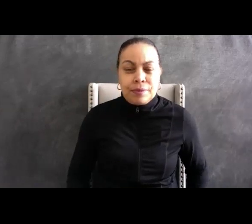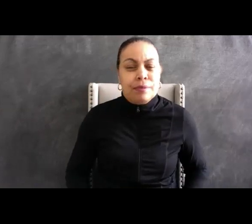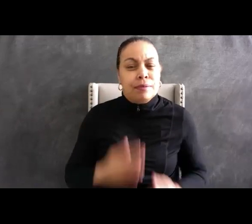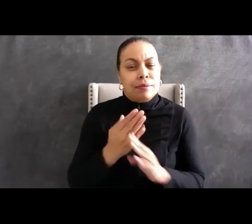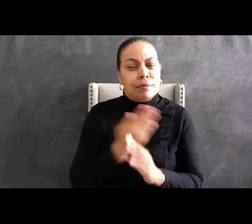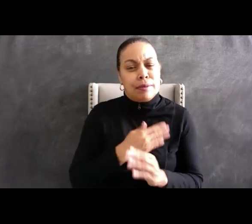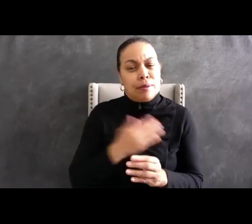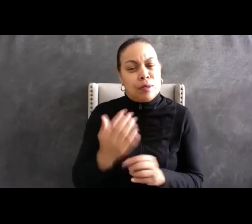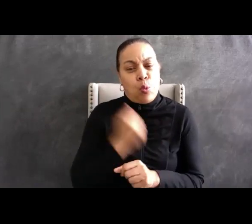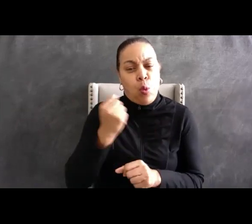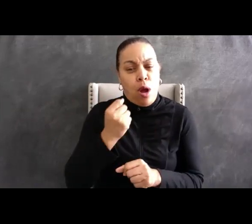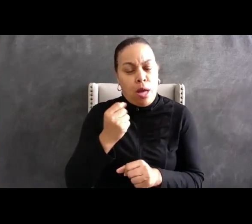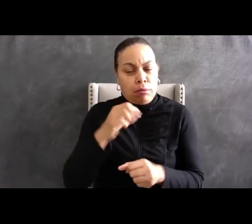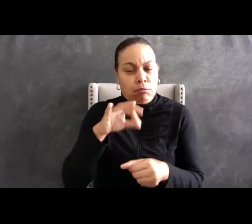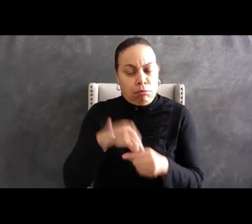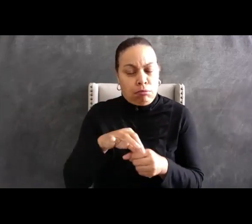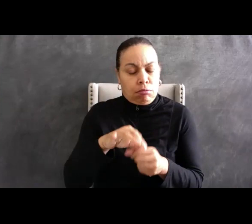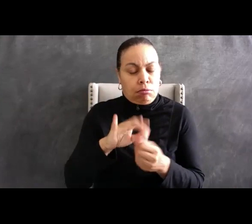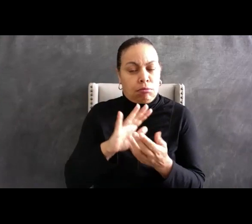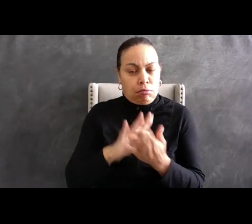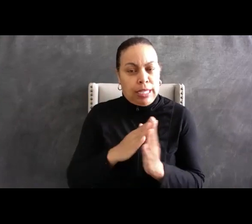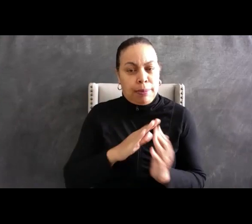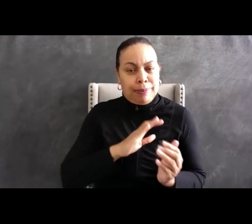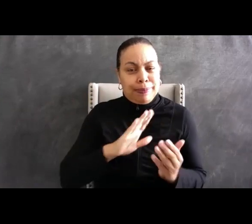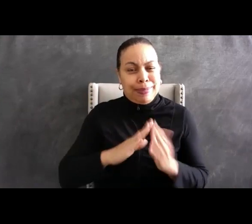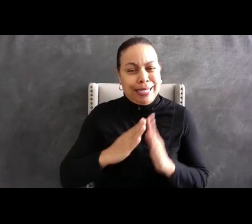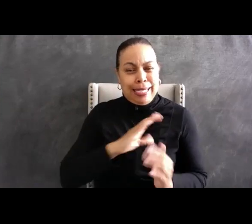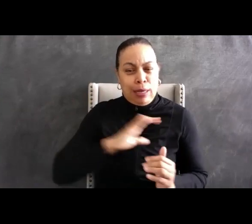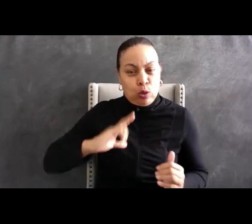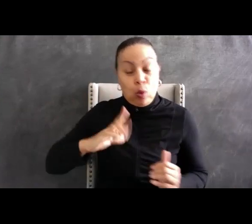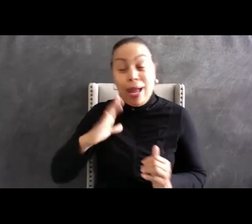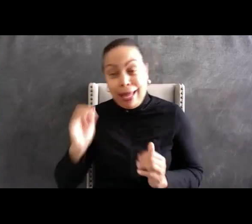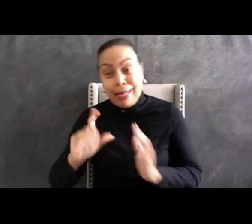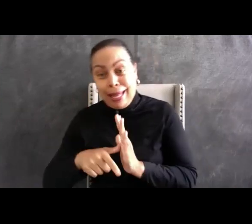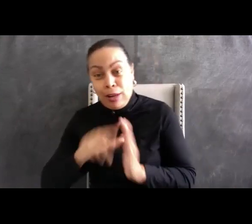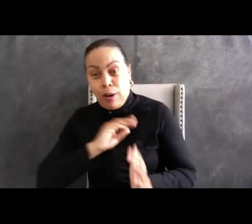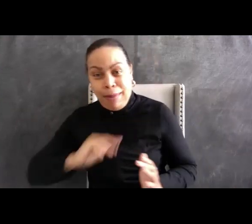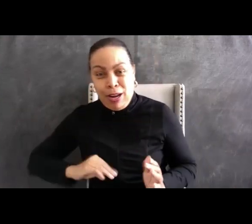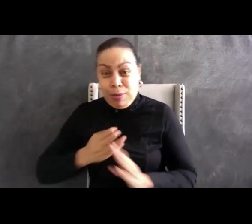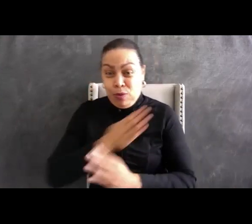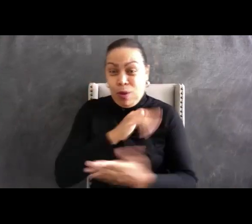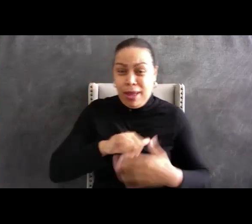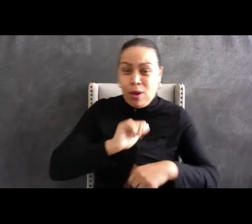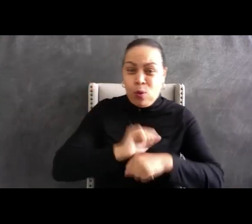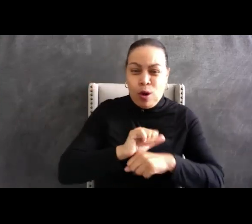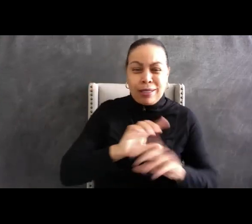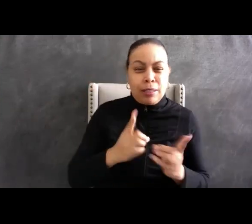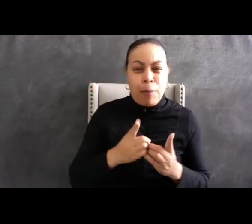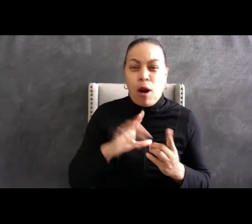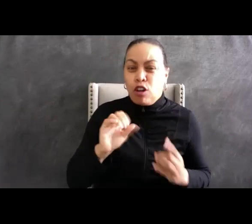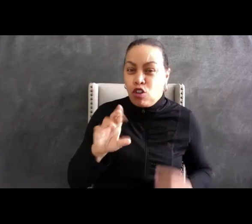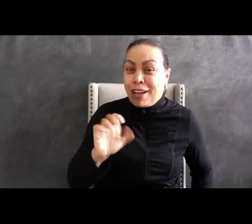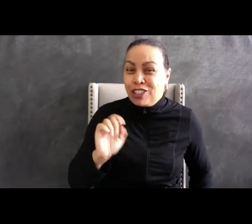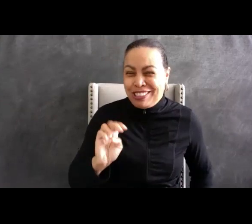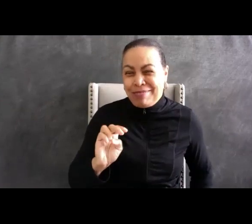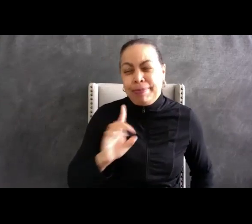as mayor, I worked for the Minnesota Department of Corrections, first as a parole officer and later as the assistant director